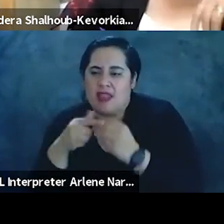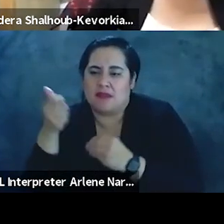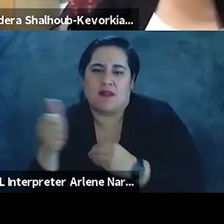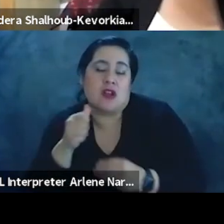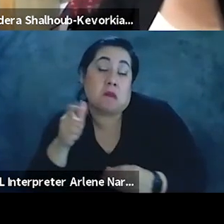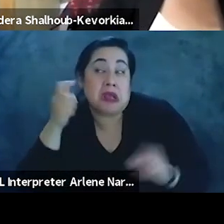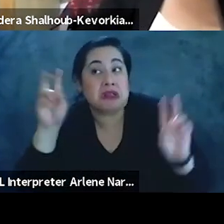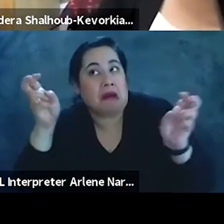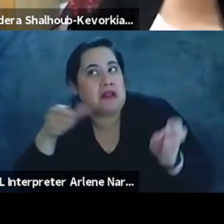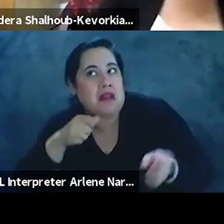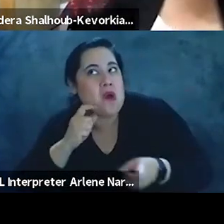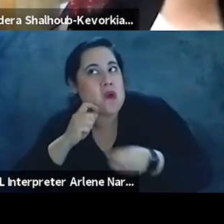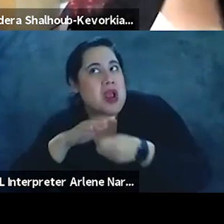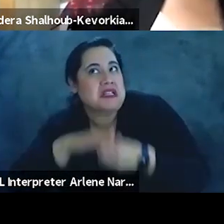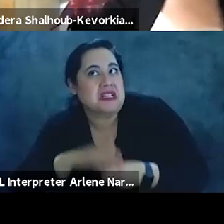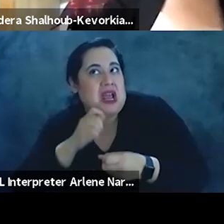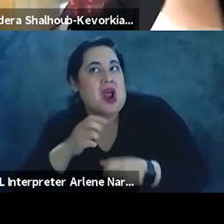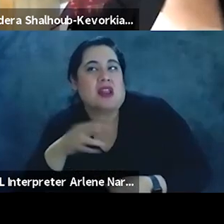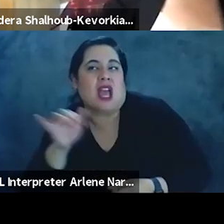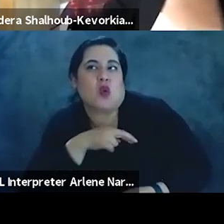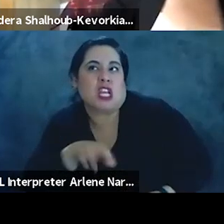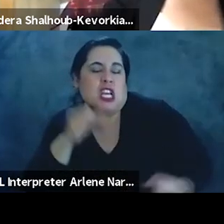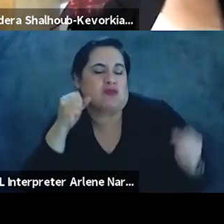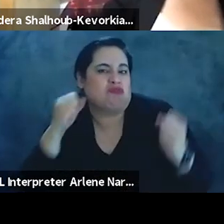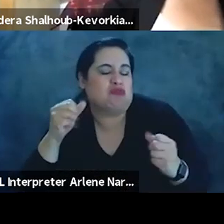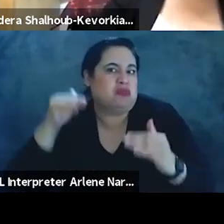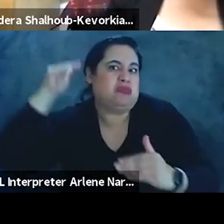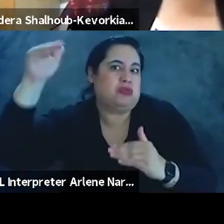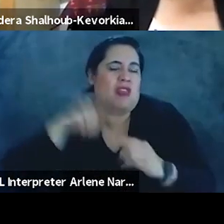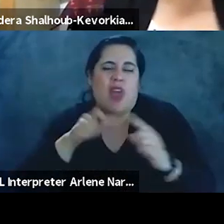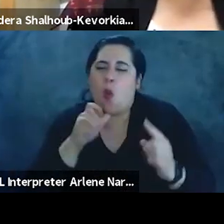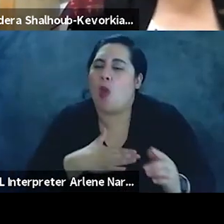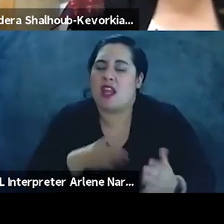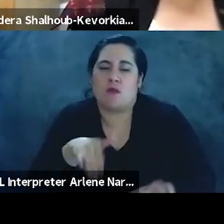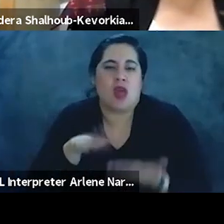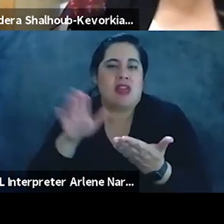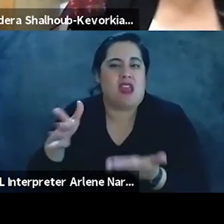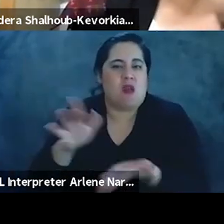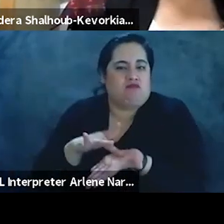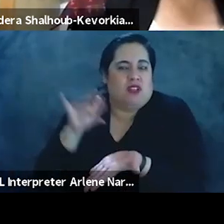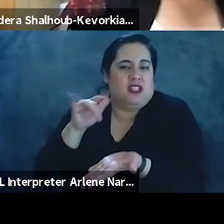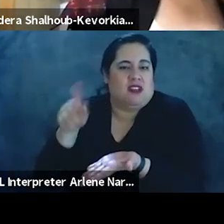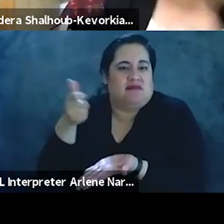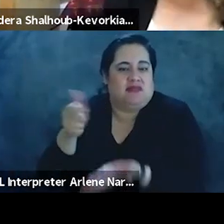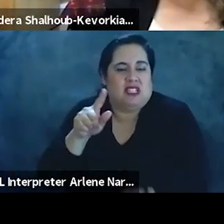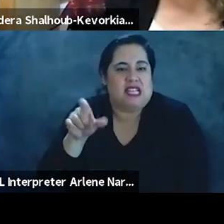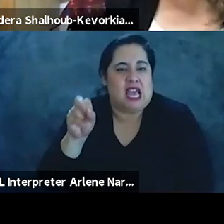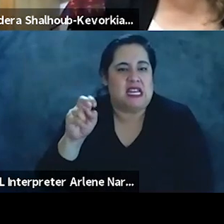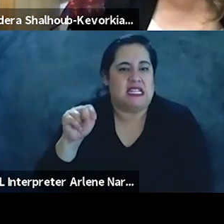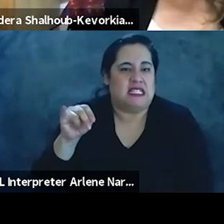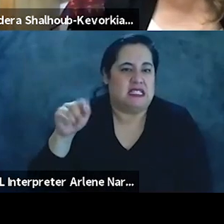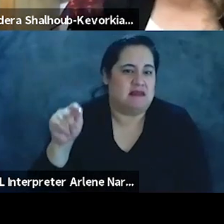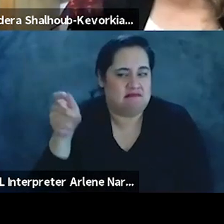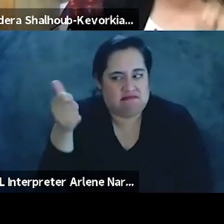engaged in mob violence, but they aren't willing to confront their Zionist privilege, much less the structure of Zionism itself.